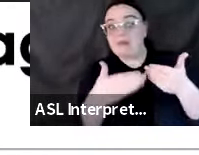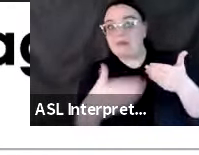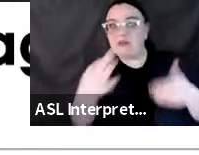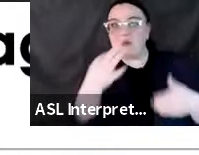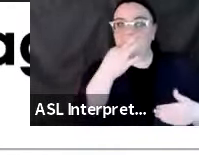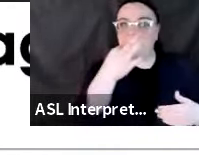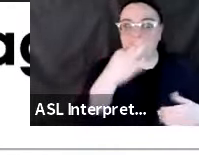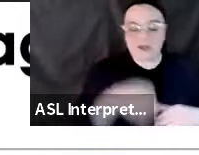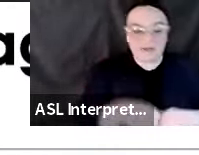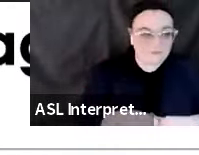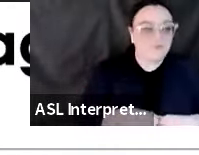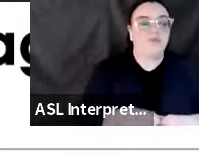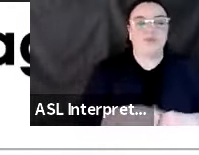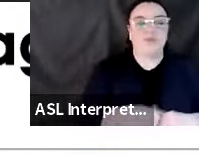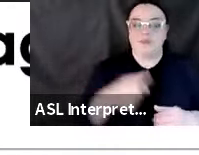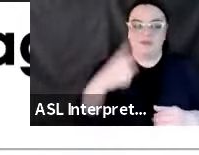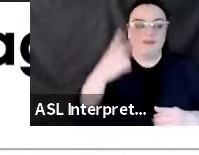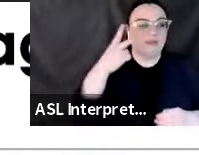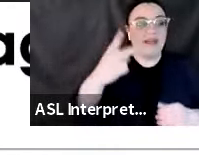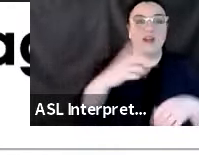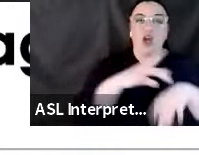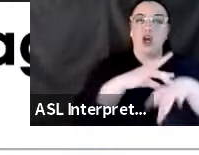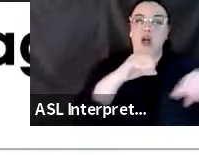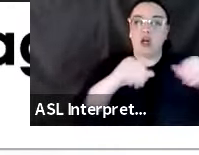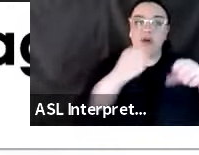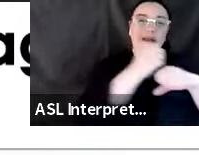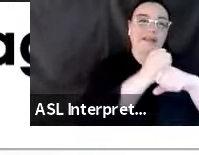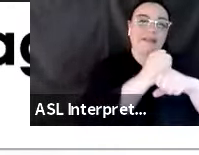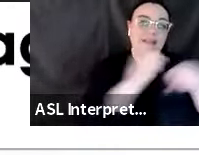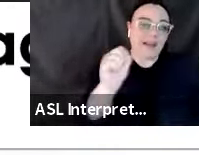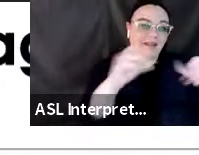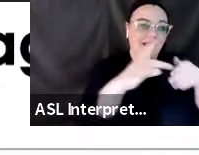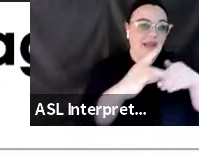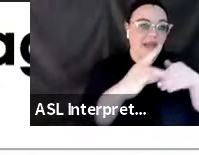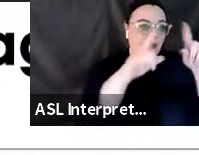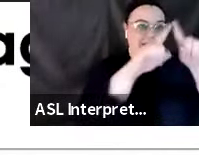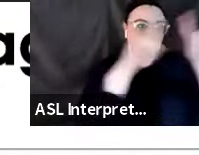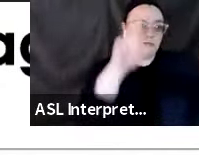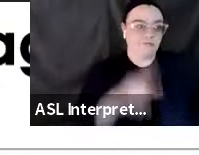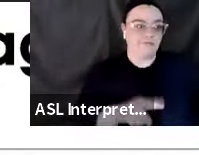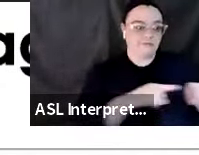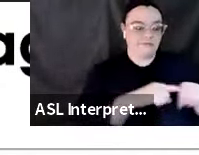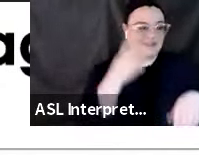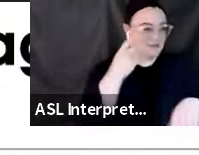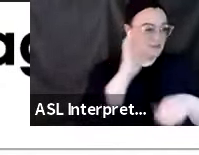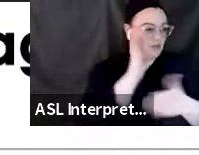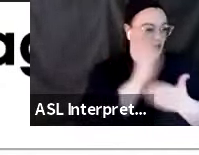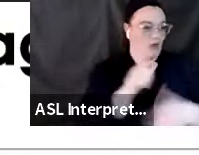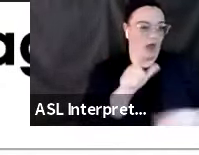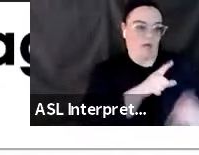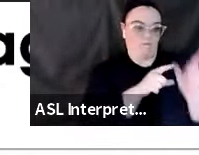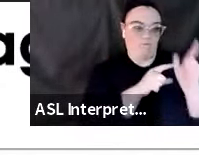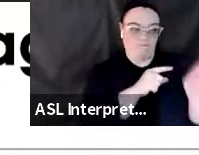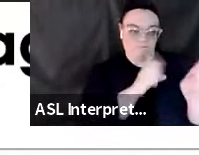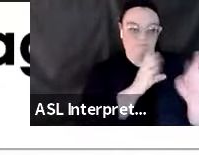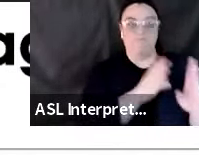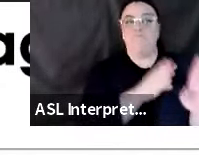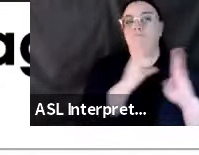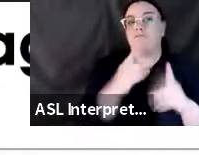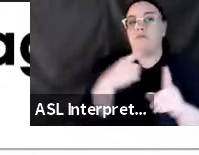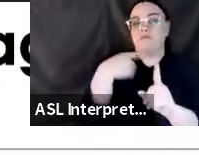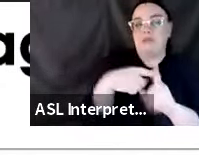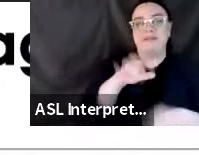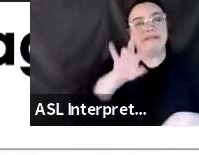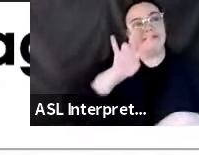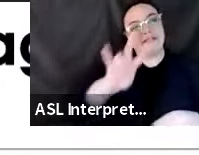earthquake safety guidance on the left there, what to do during an earthquake, as well as our Seven